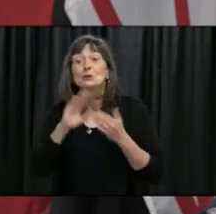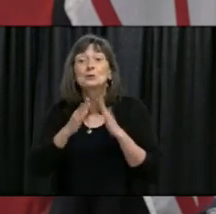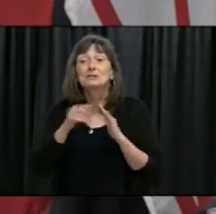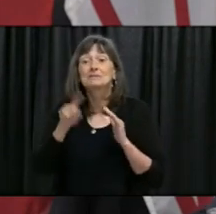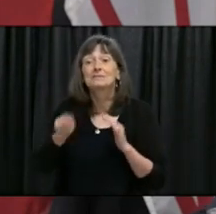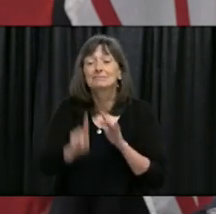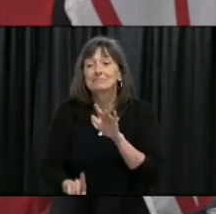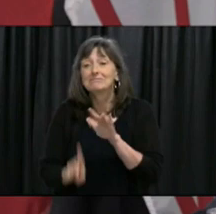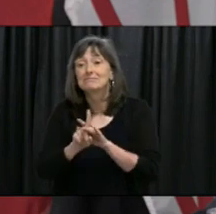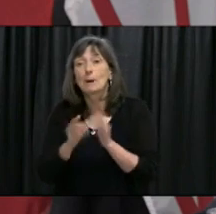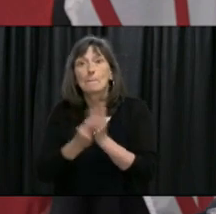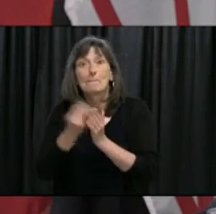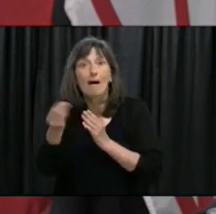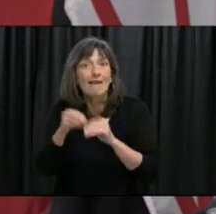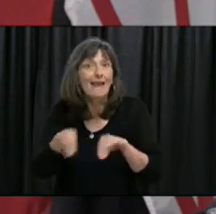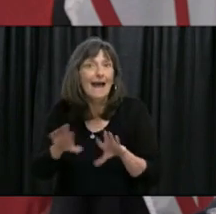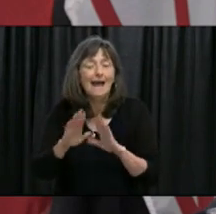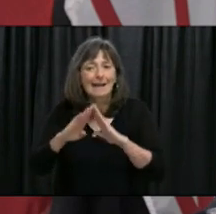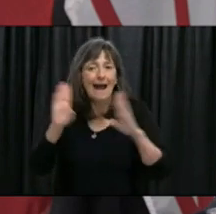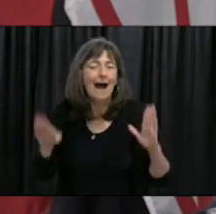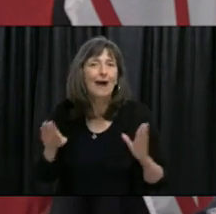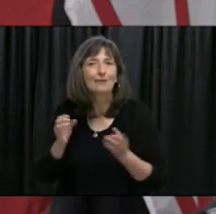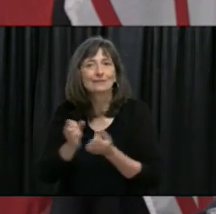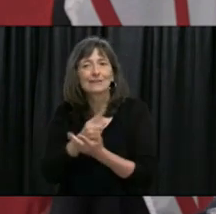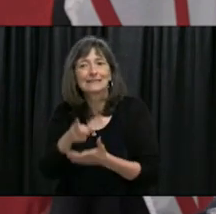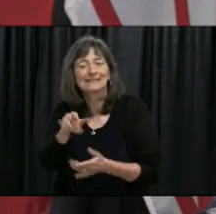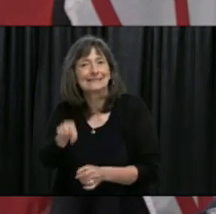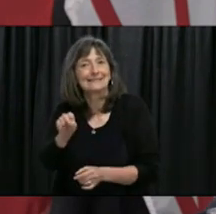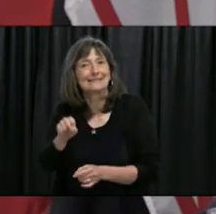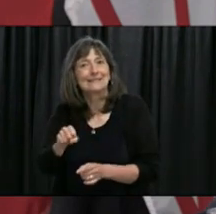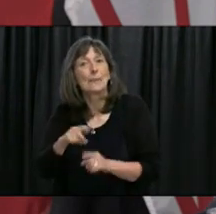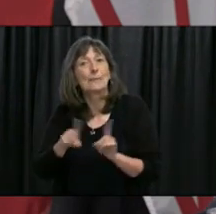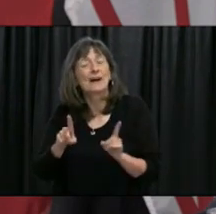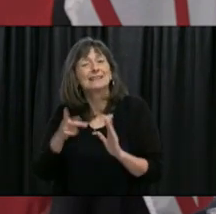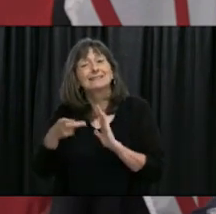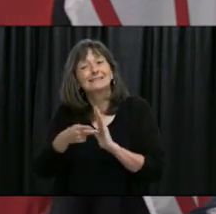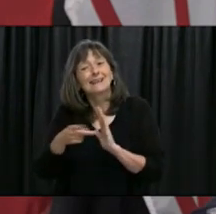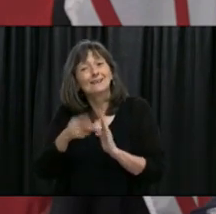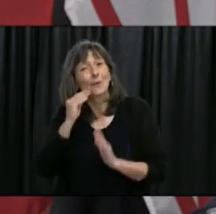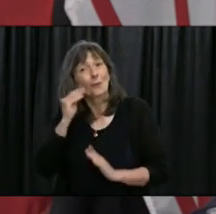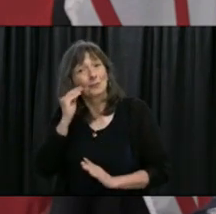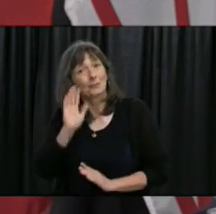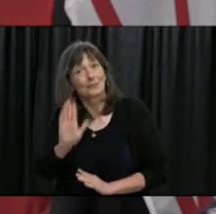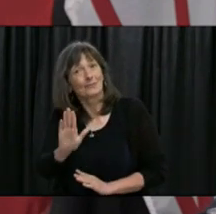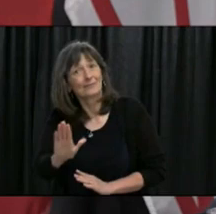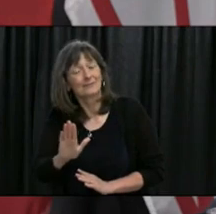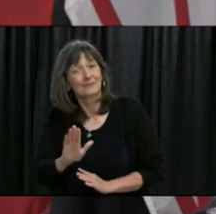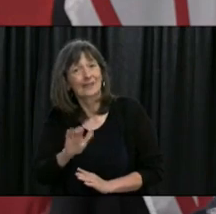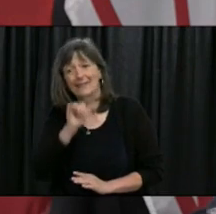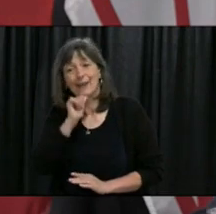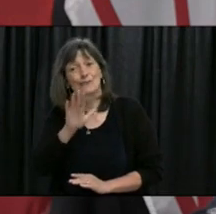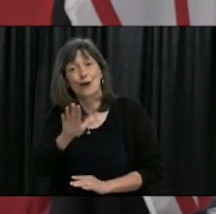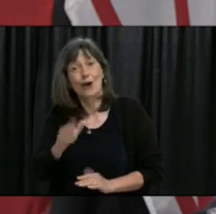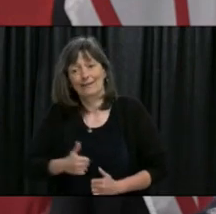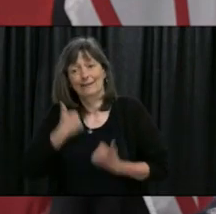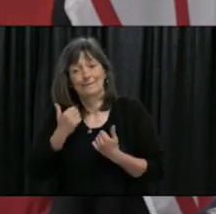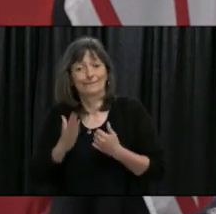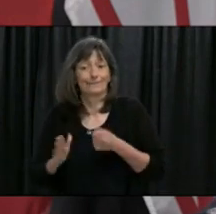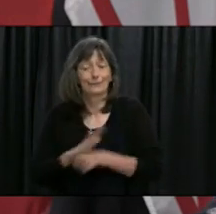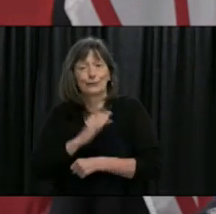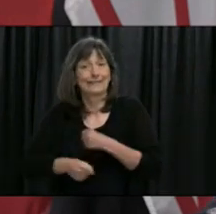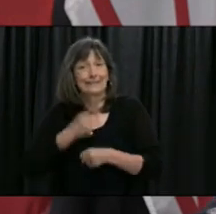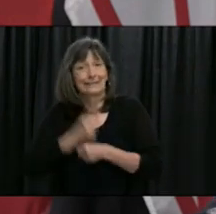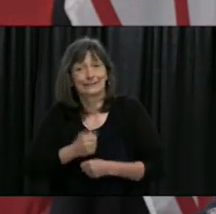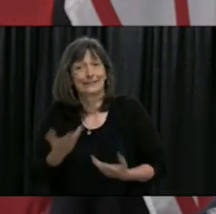Newfoundland and Labrador that have bought property there so all we're asking right now is for this particular summer for this particular point in time we'll see where this